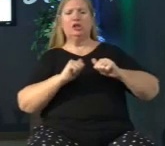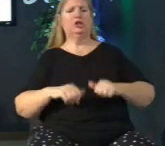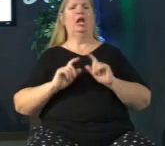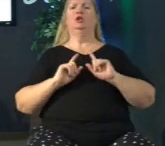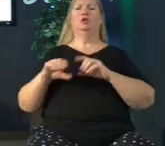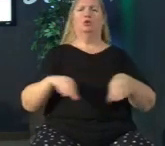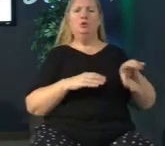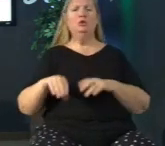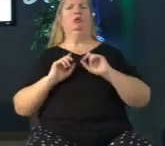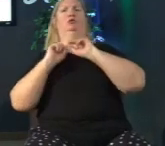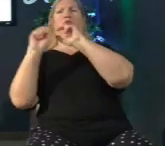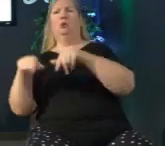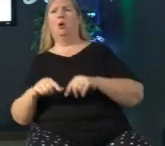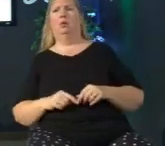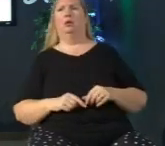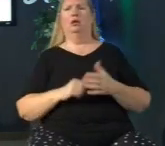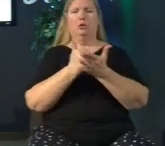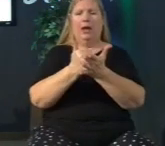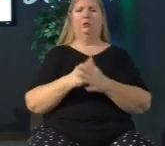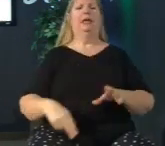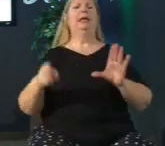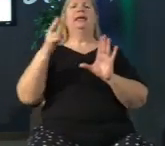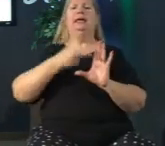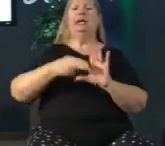do to engage